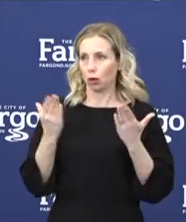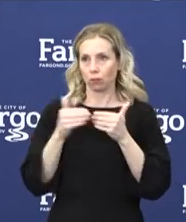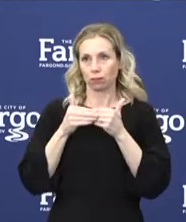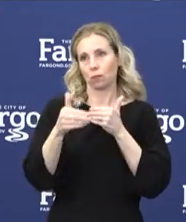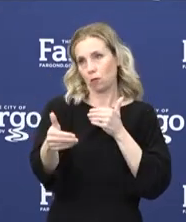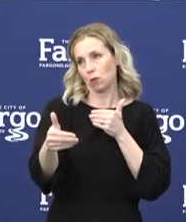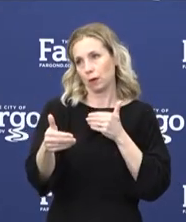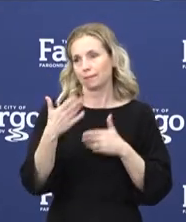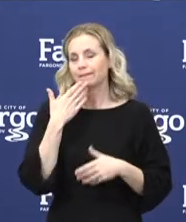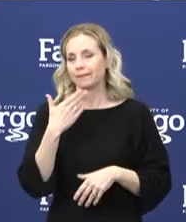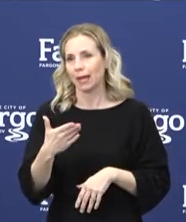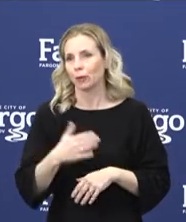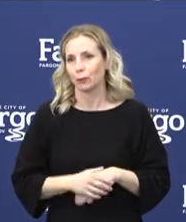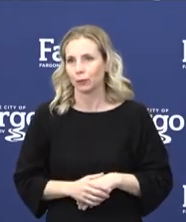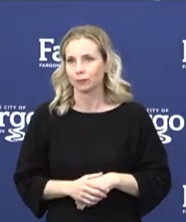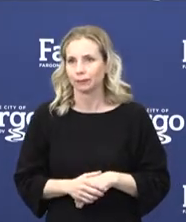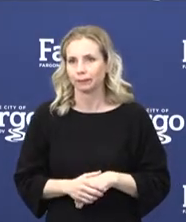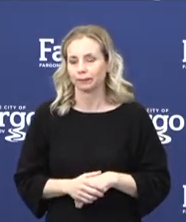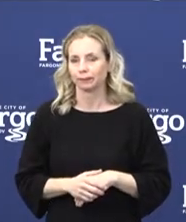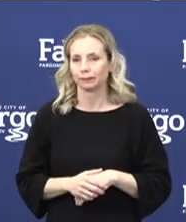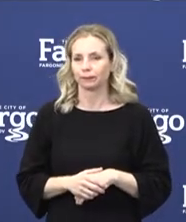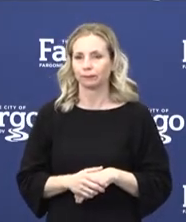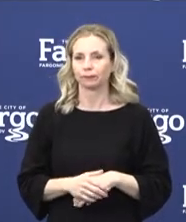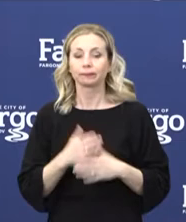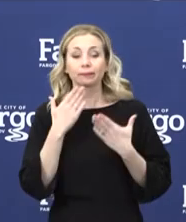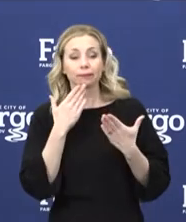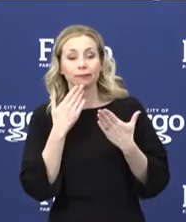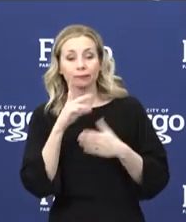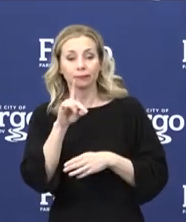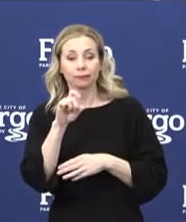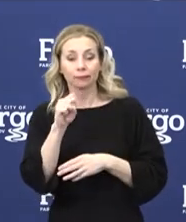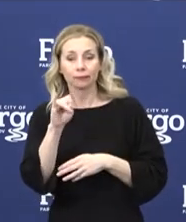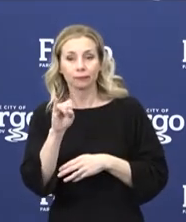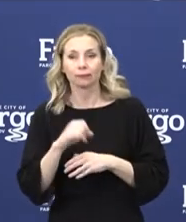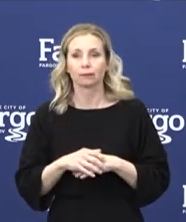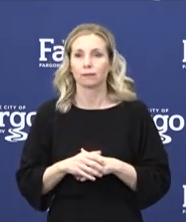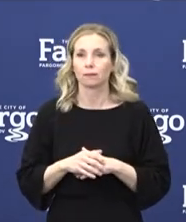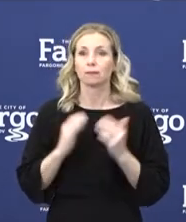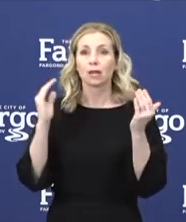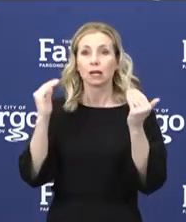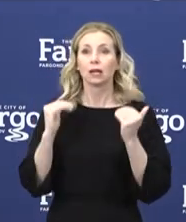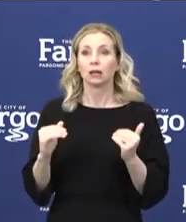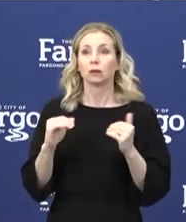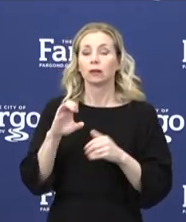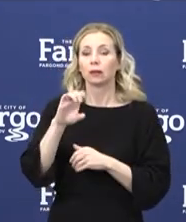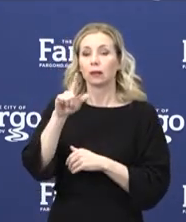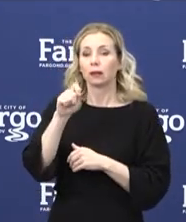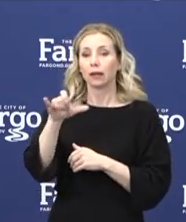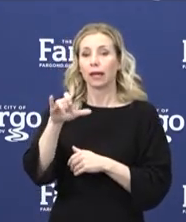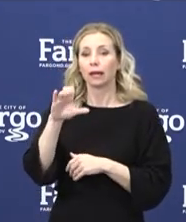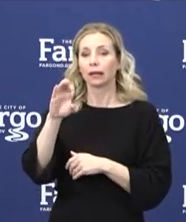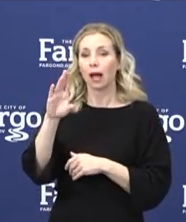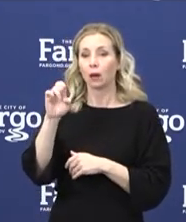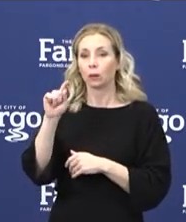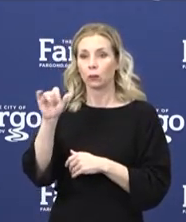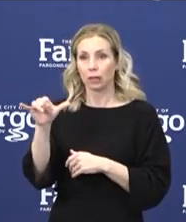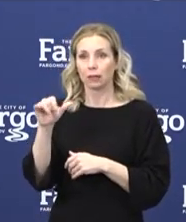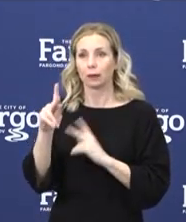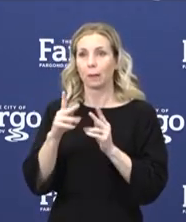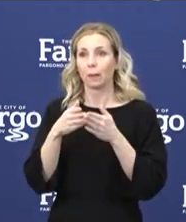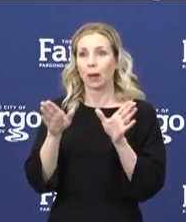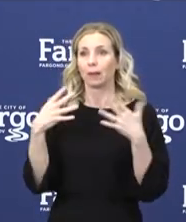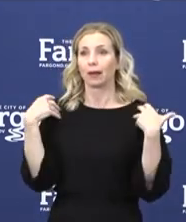Thank you. Thank you, Desi. Our next speaker is Clay County Public Health, Kathy McKay.